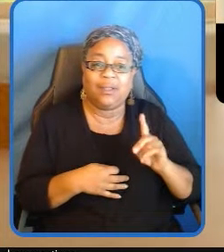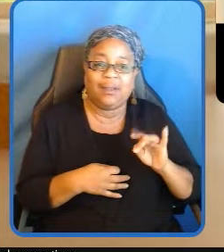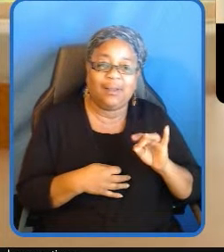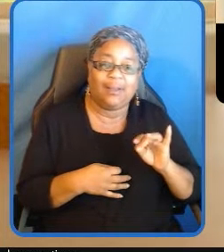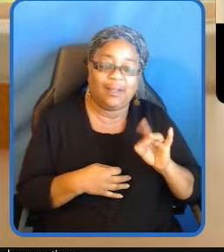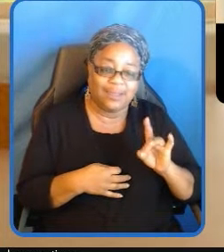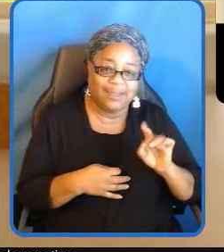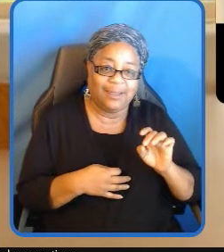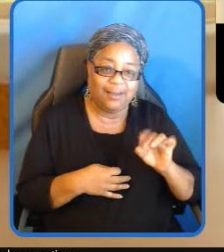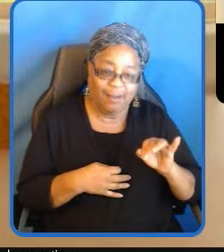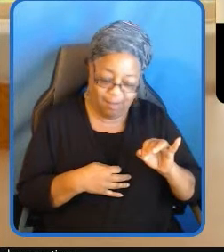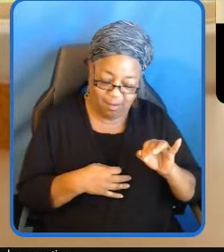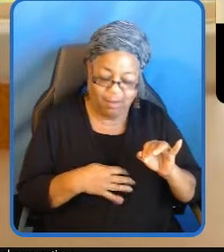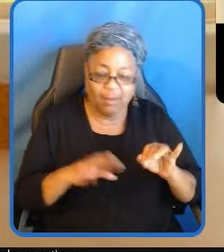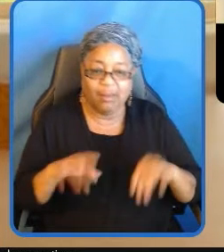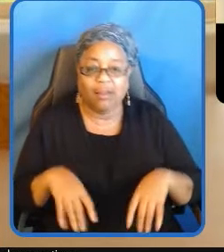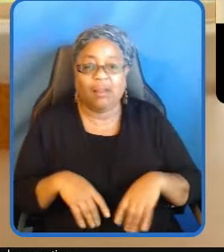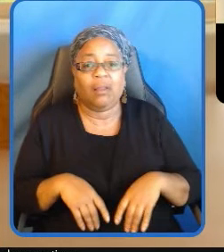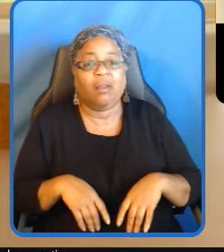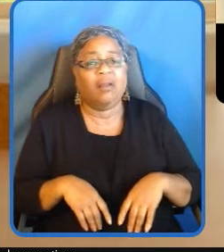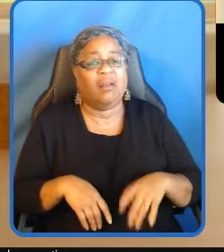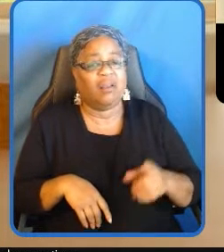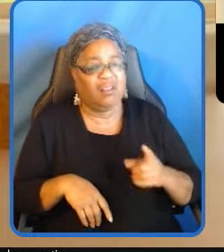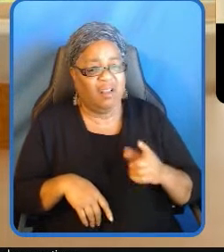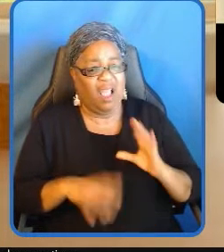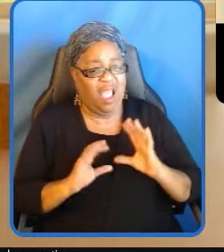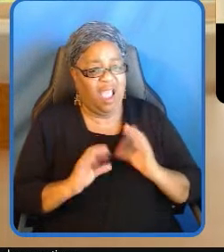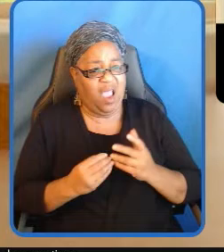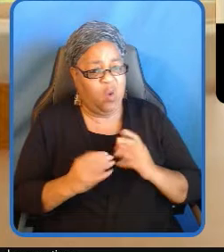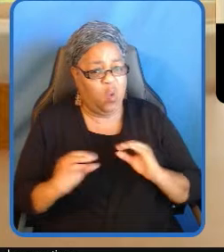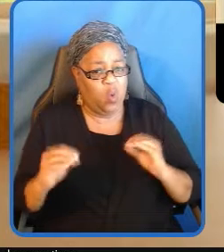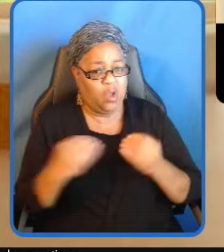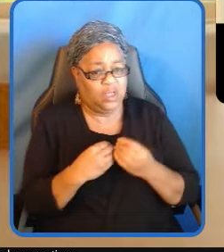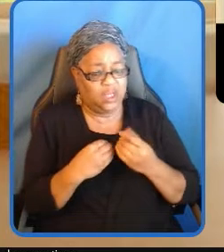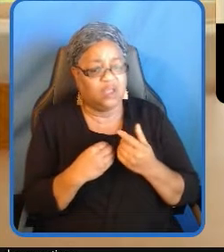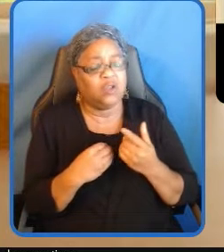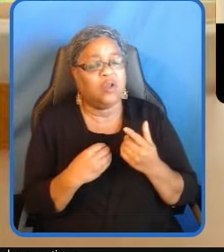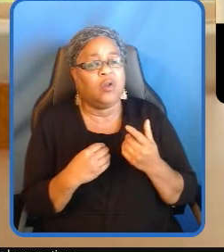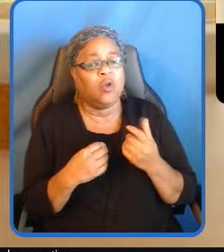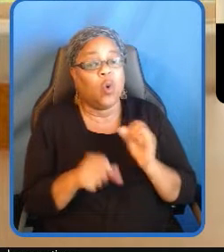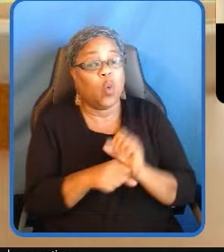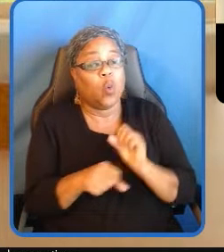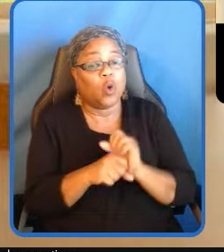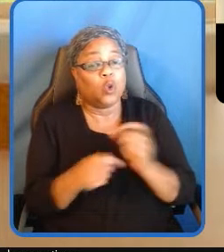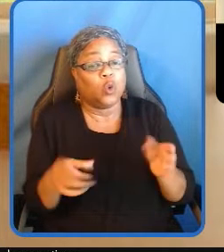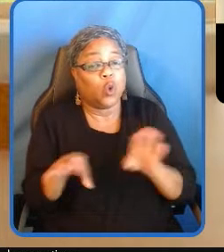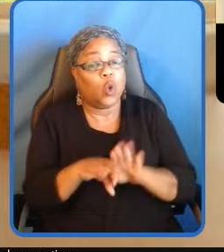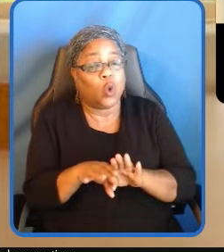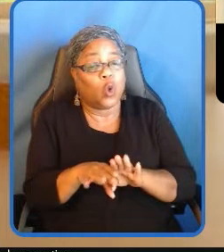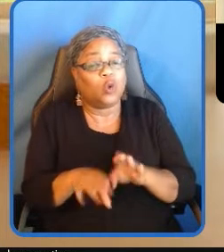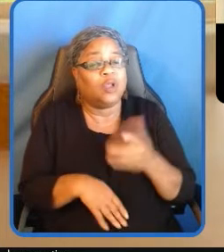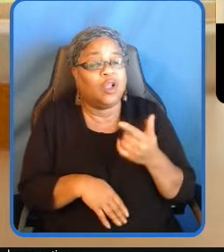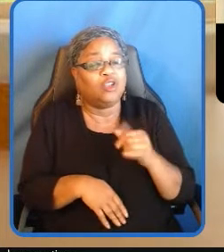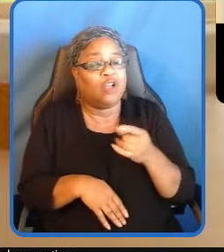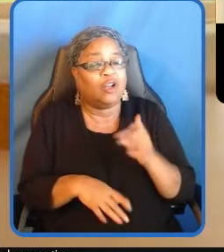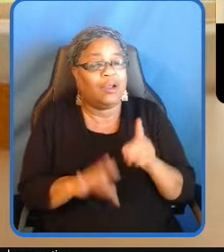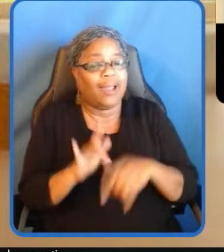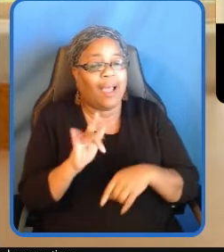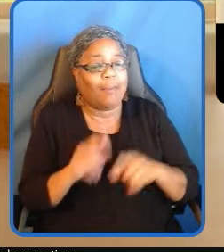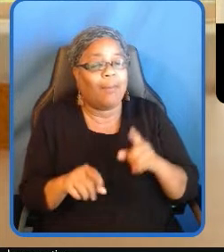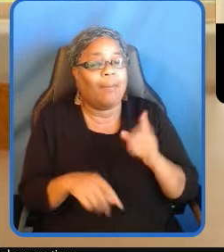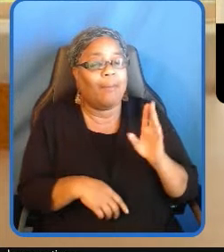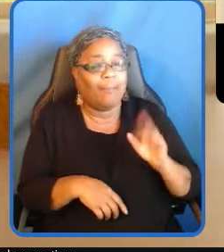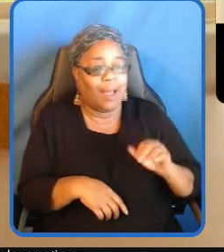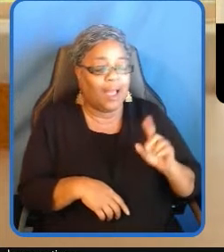CEO of girls who code an organization working to close the gender gap in tech by 2030 at girls who code we always